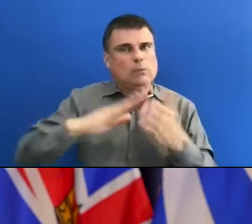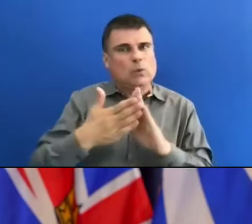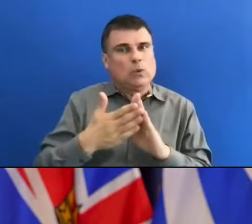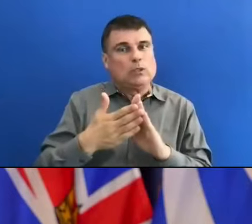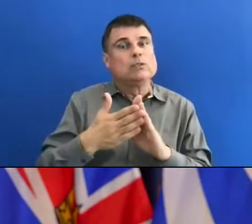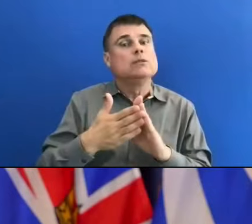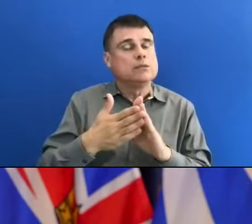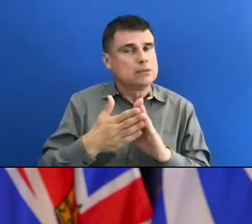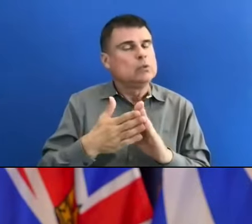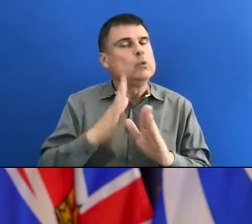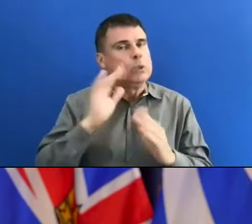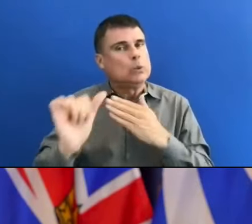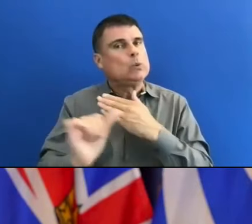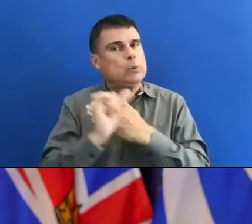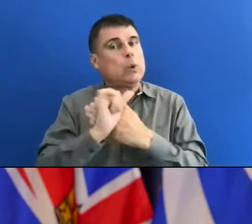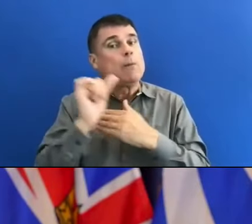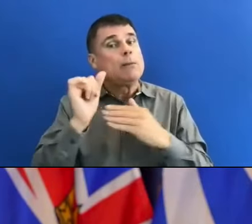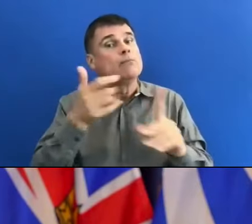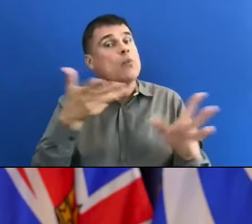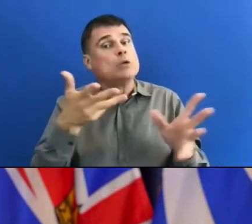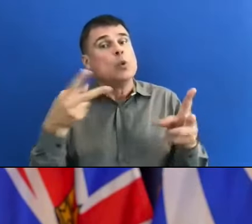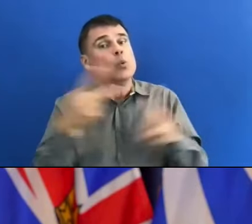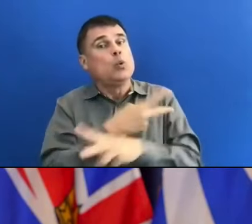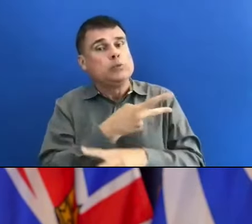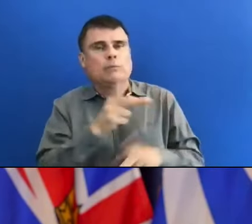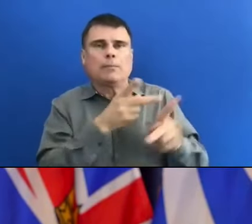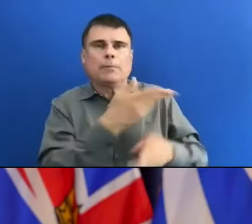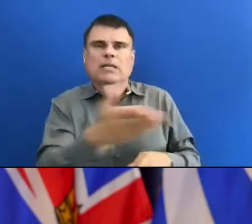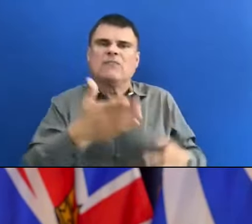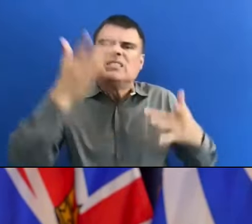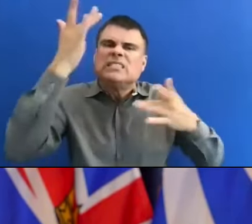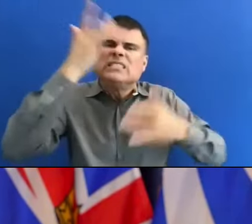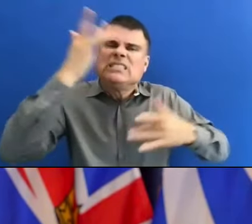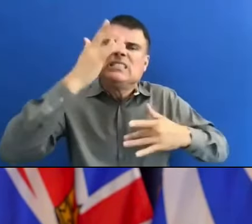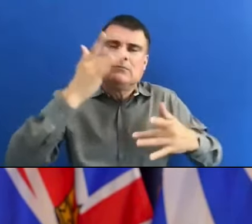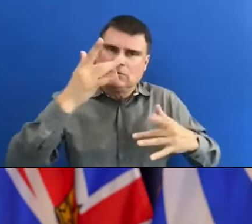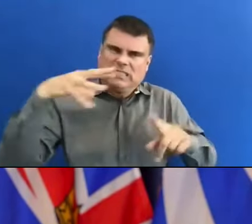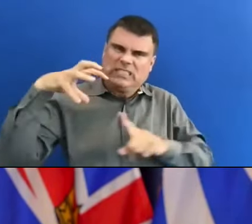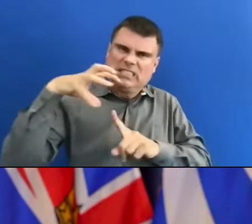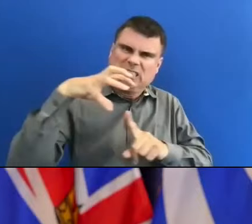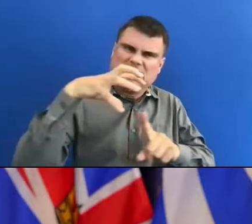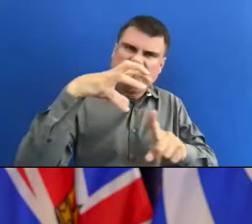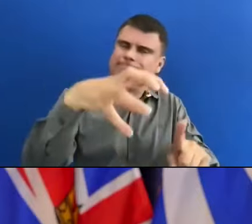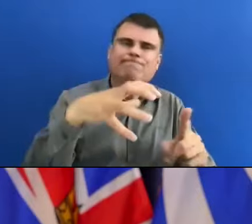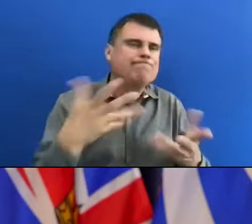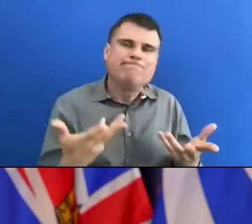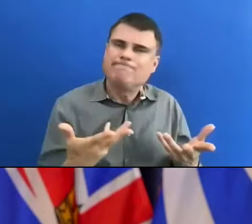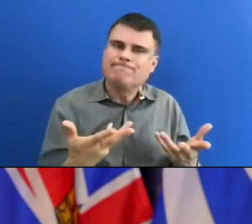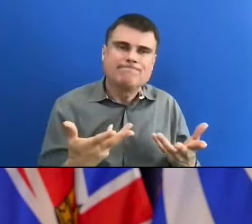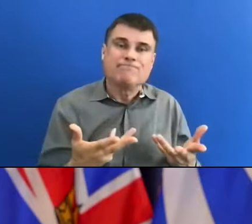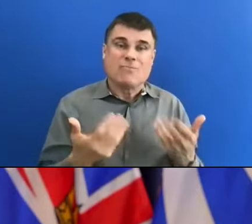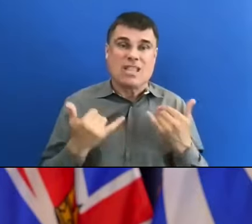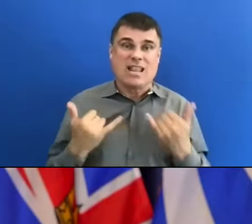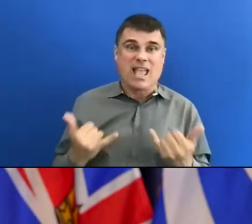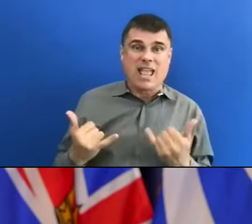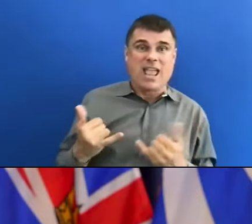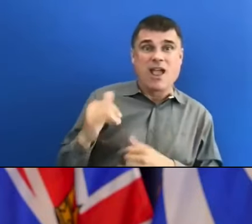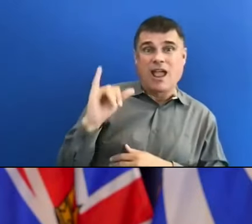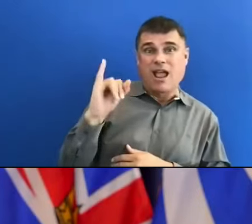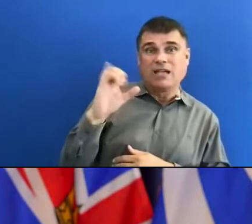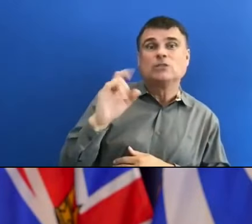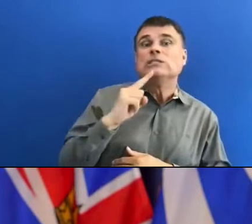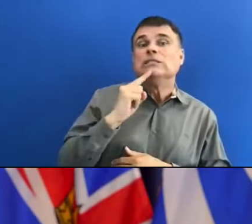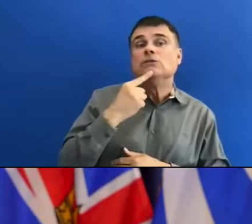with underlying medical conditions. And right now, in every acute care hospital, in our ambulance